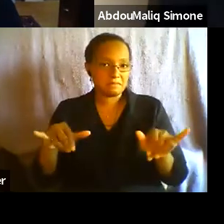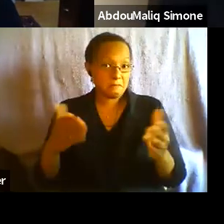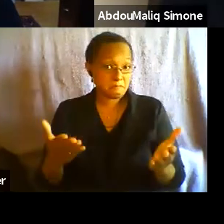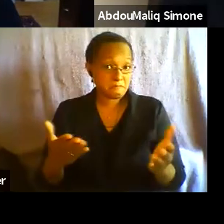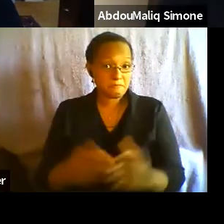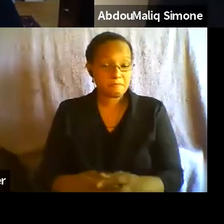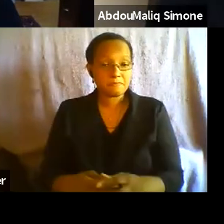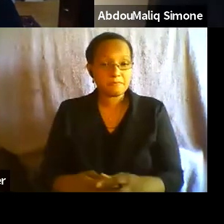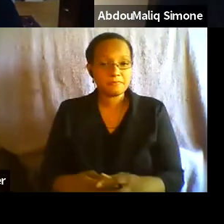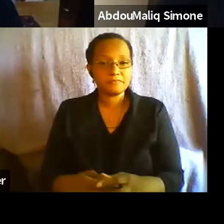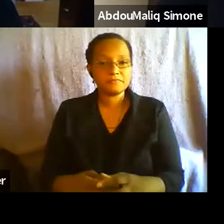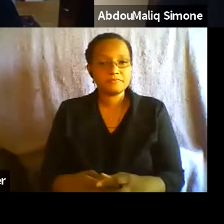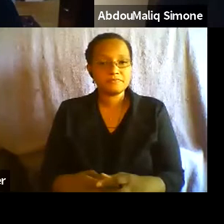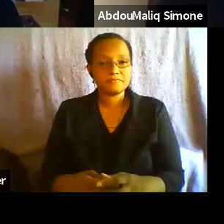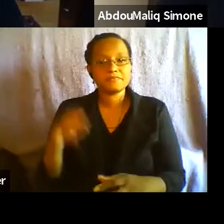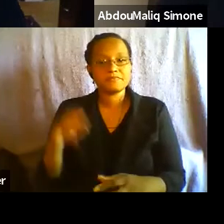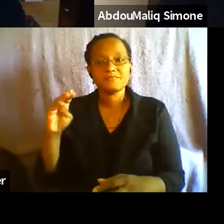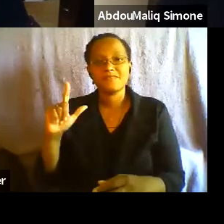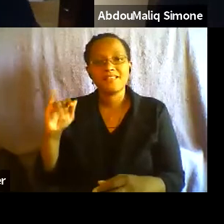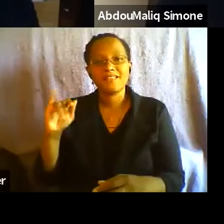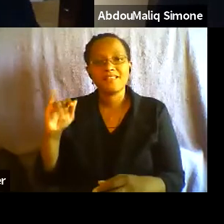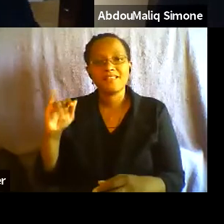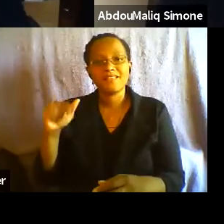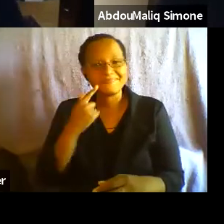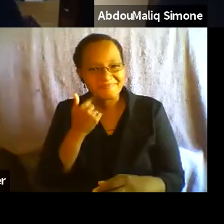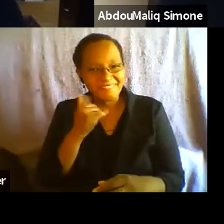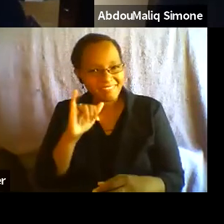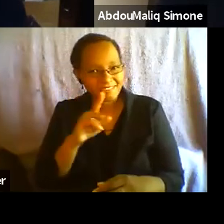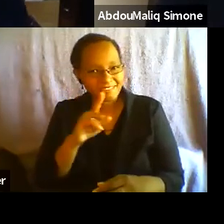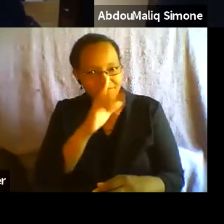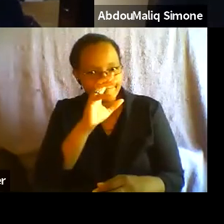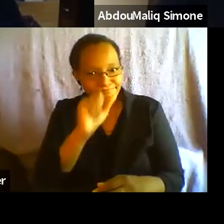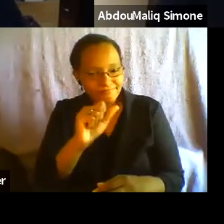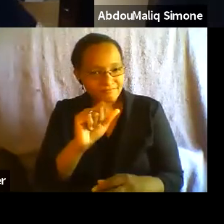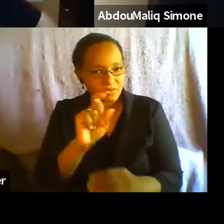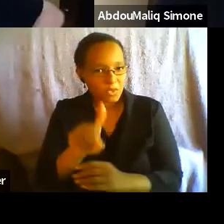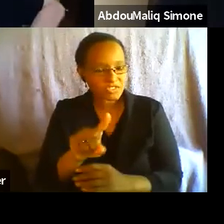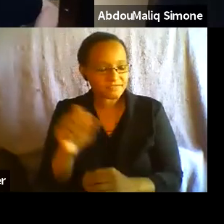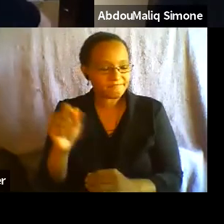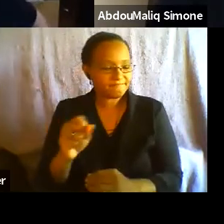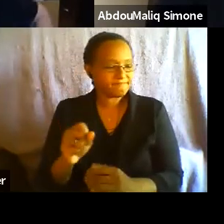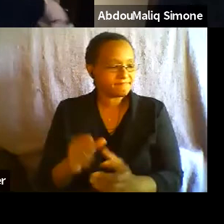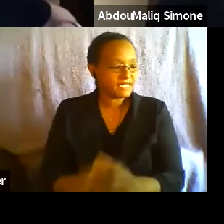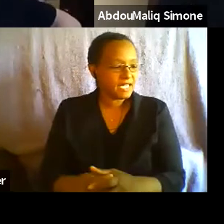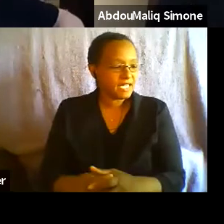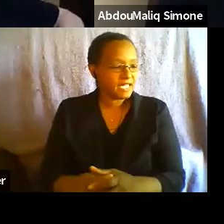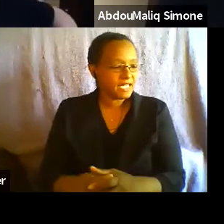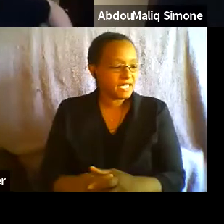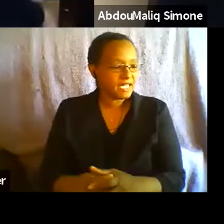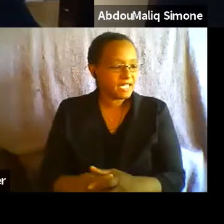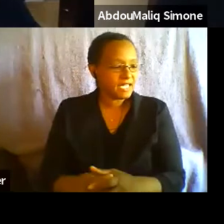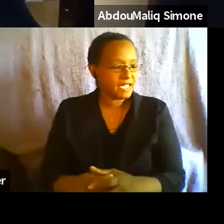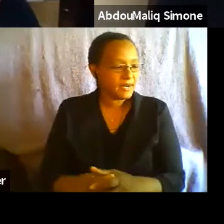It's a fascinating question, actually. It's, at